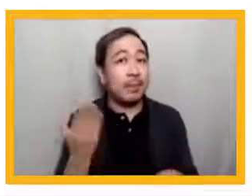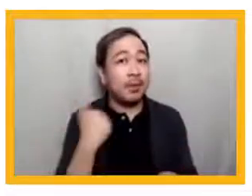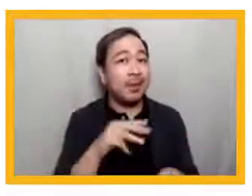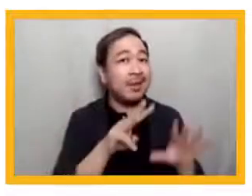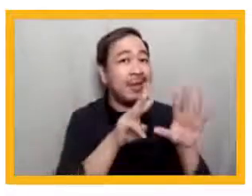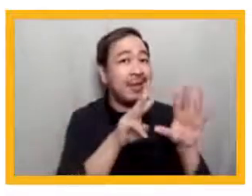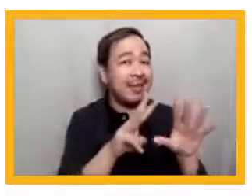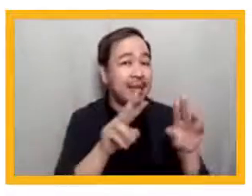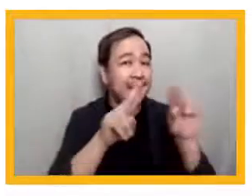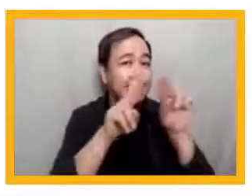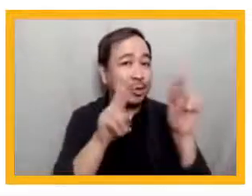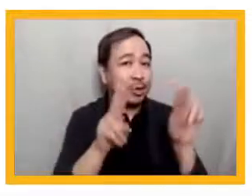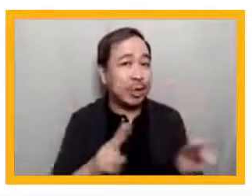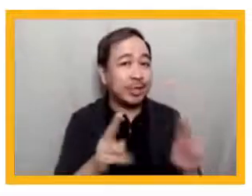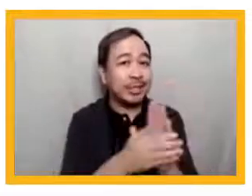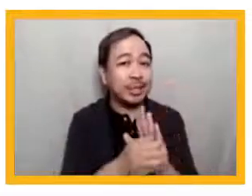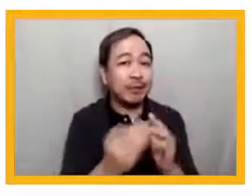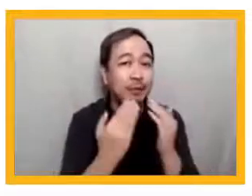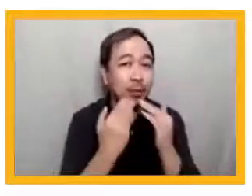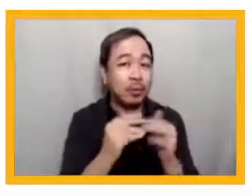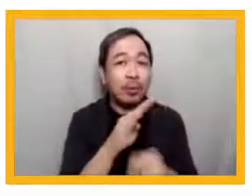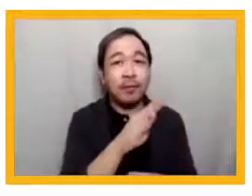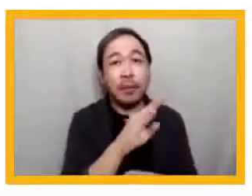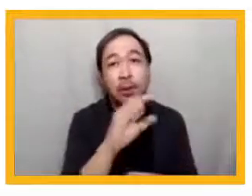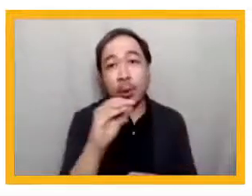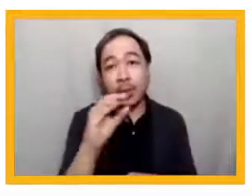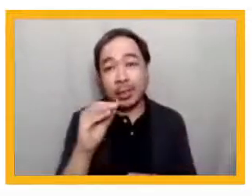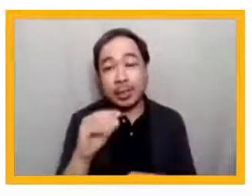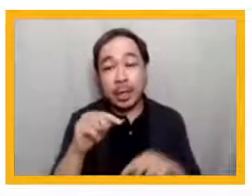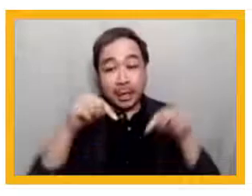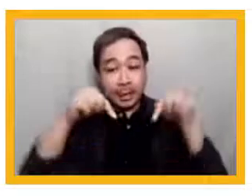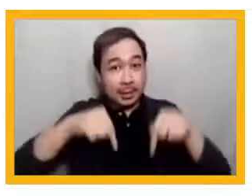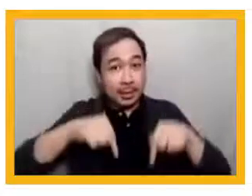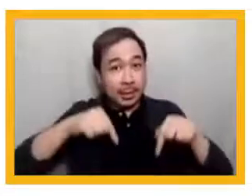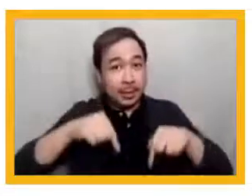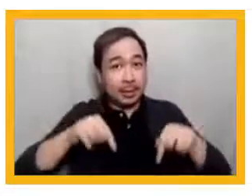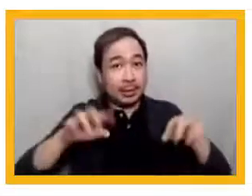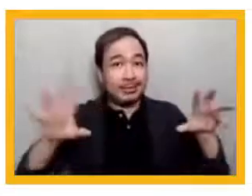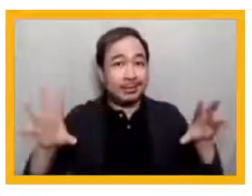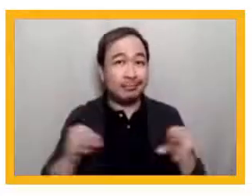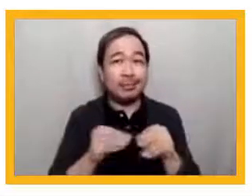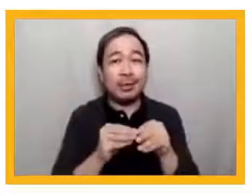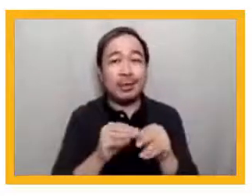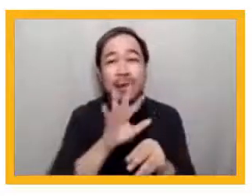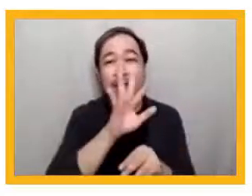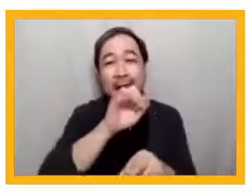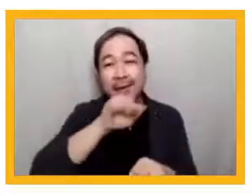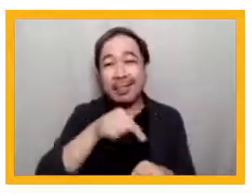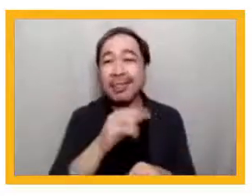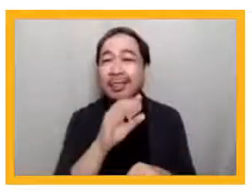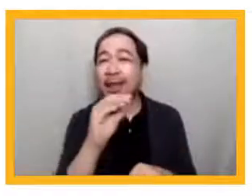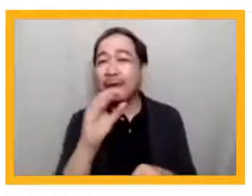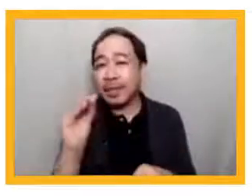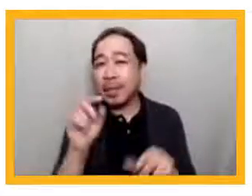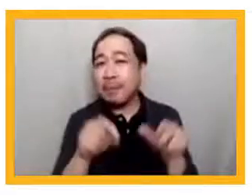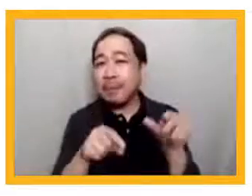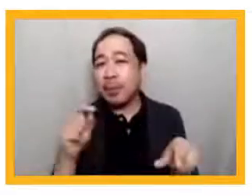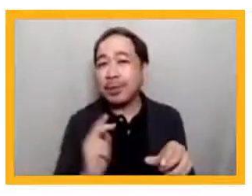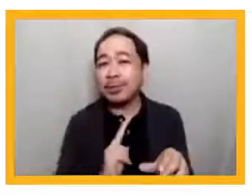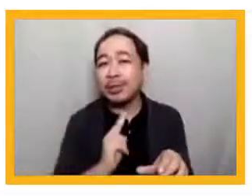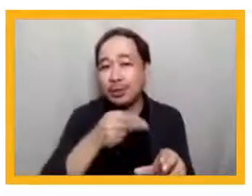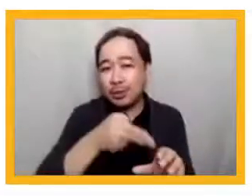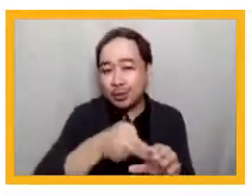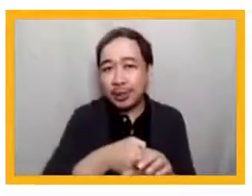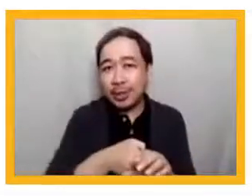Forum, which was an in-person event, was 400. For this event, we had 5,000 people registered and 3,000 joining different